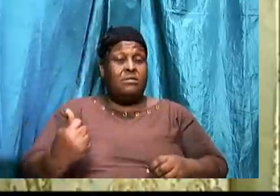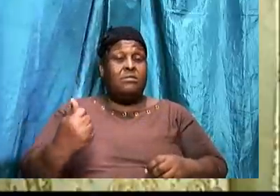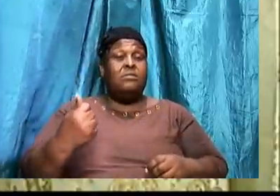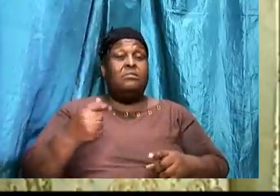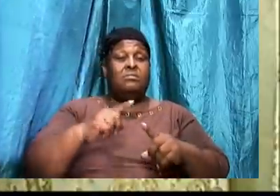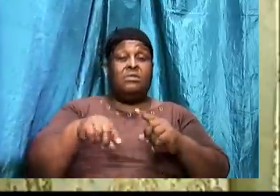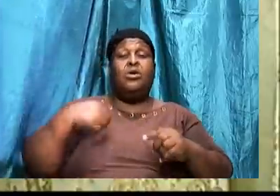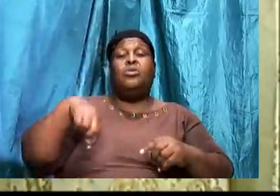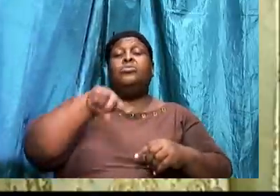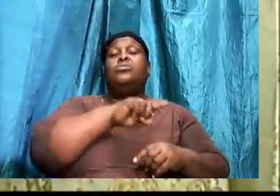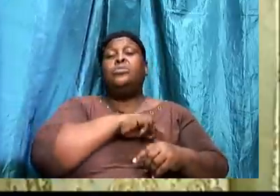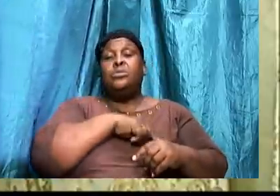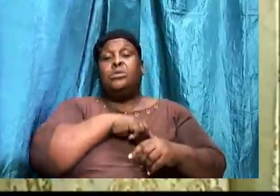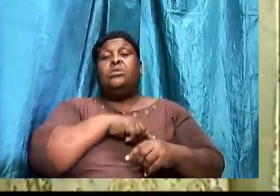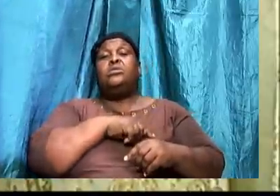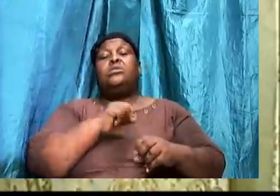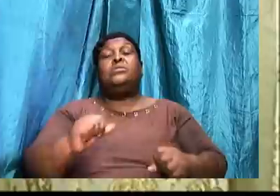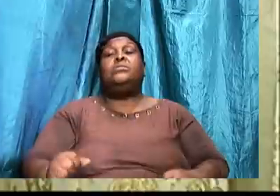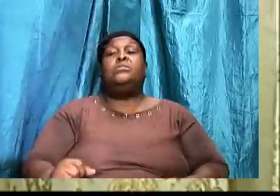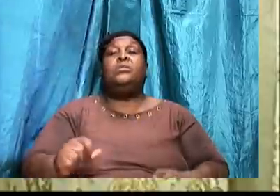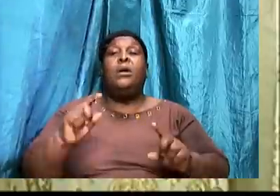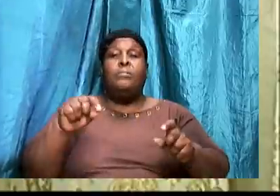Second Corinthians 9.